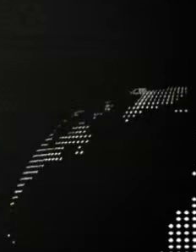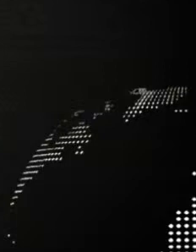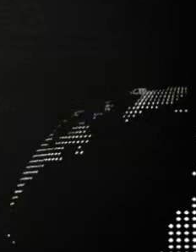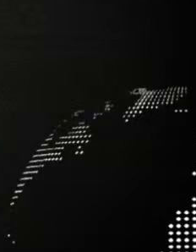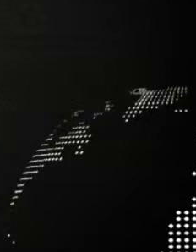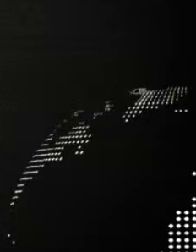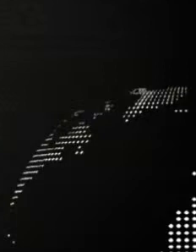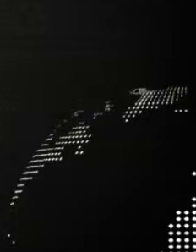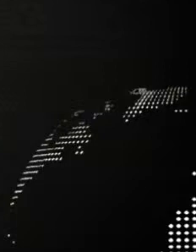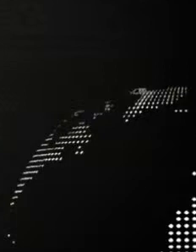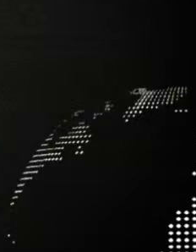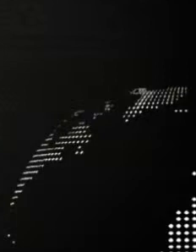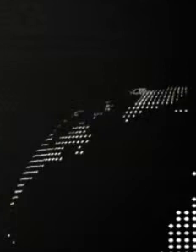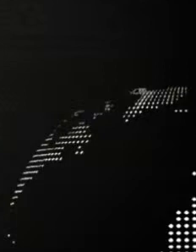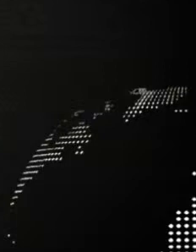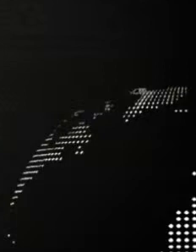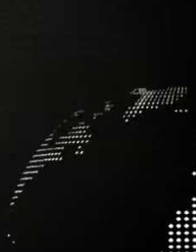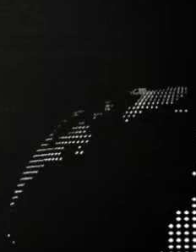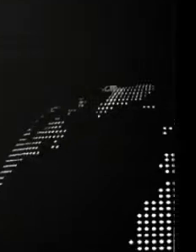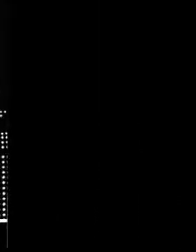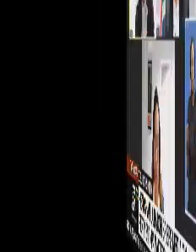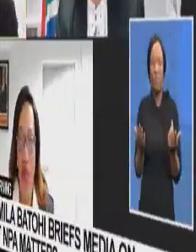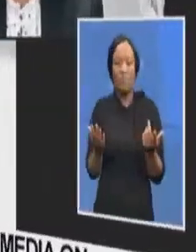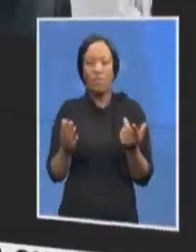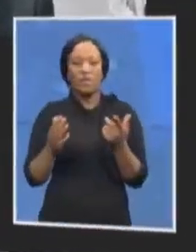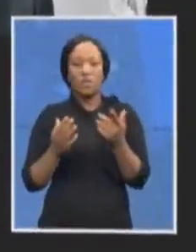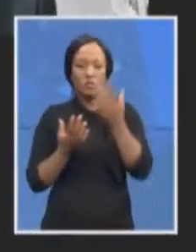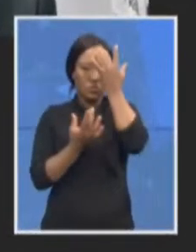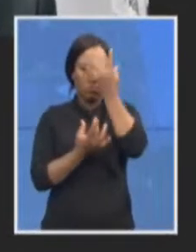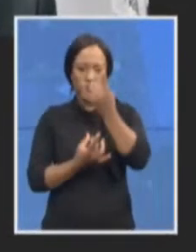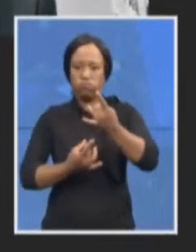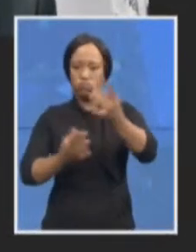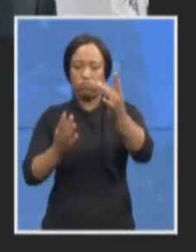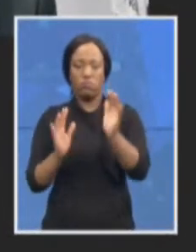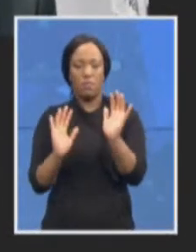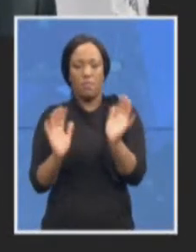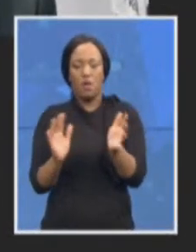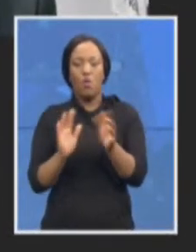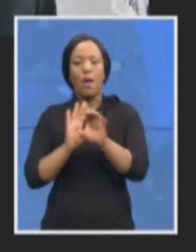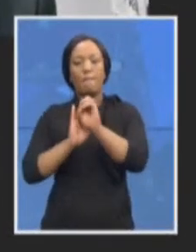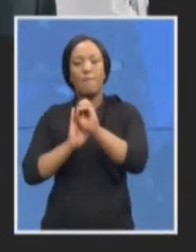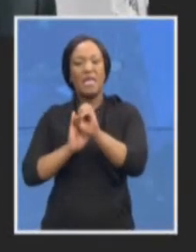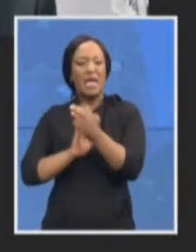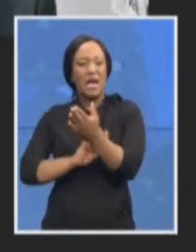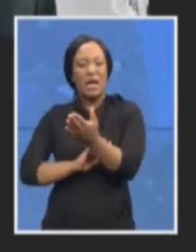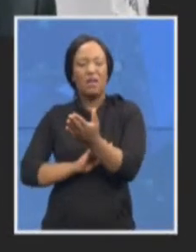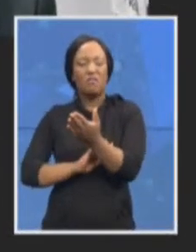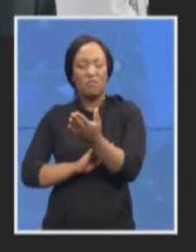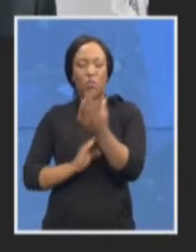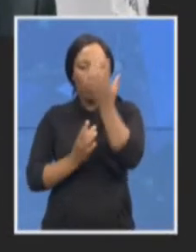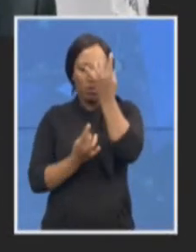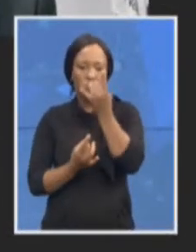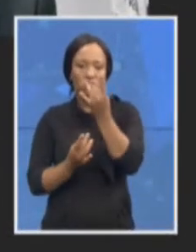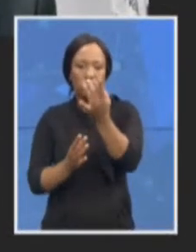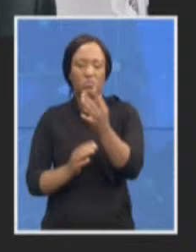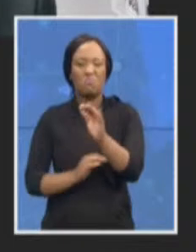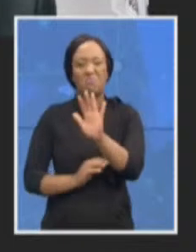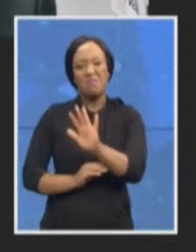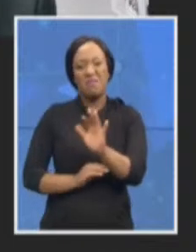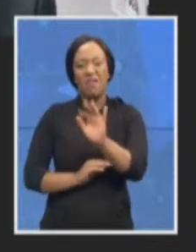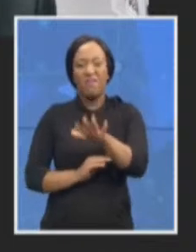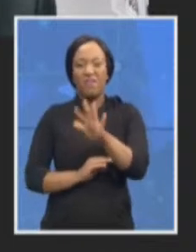communicating around that, but it's important. It's in the media space. So we will give it about 15 minutes where the National Director will